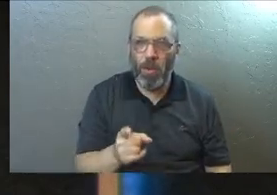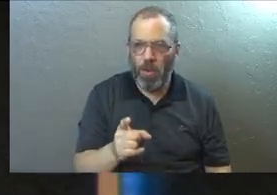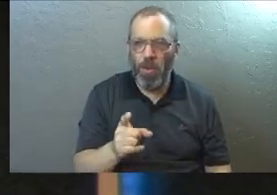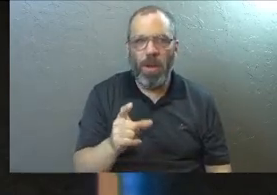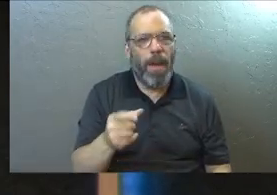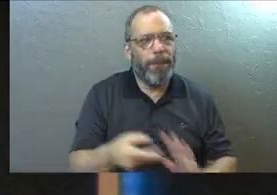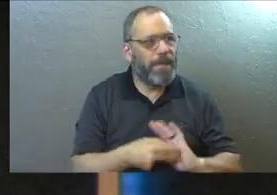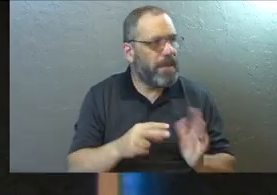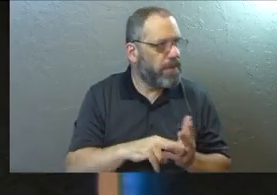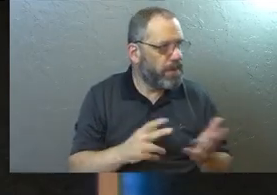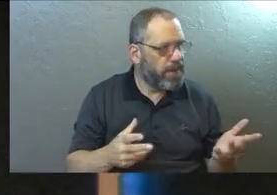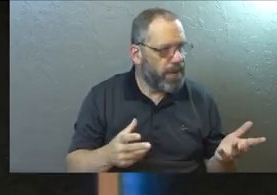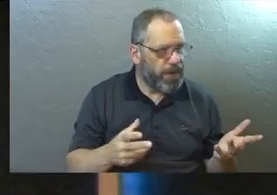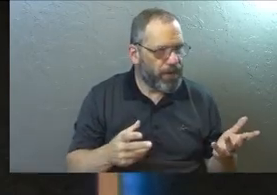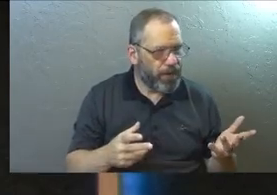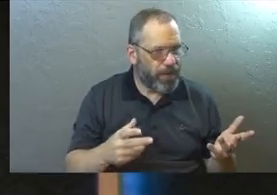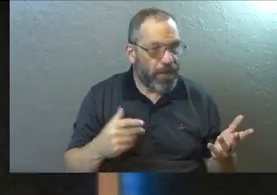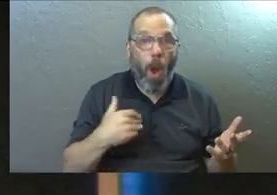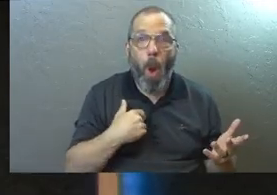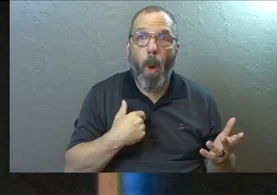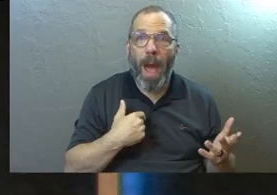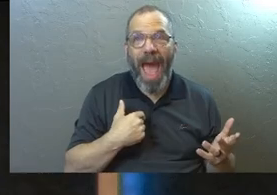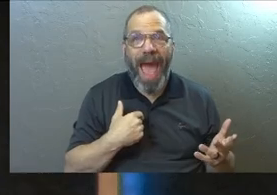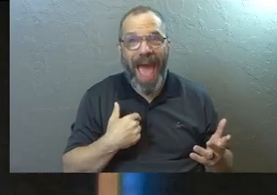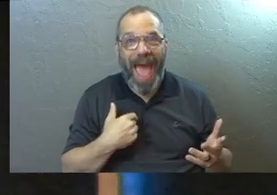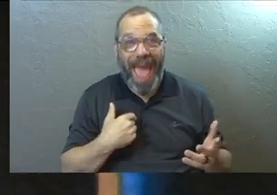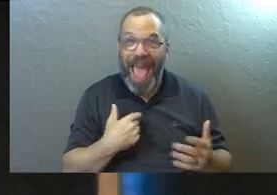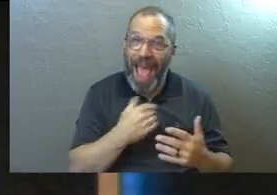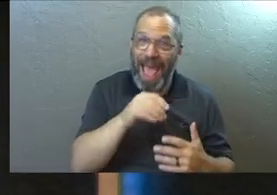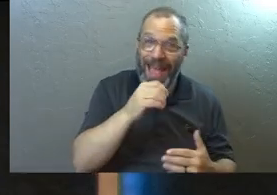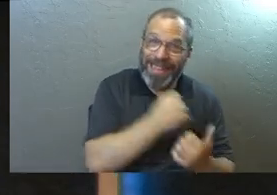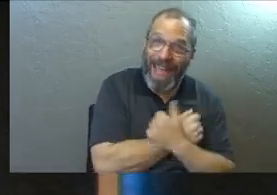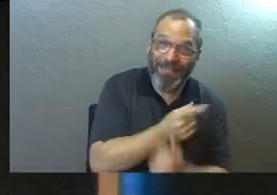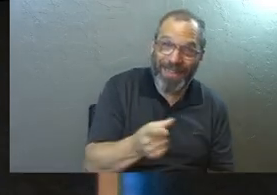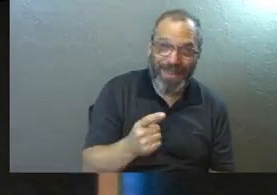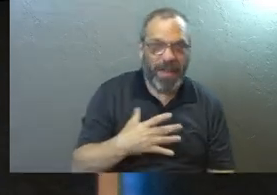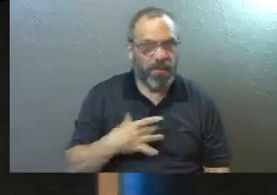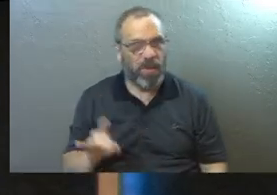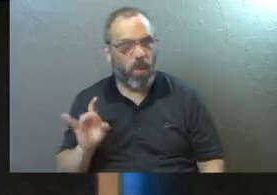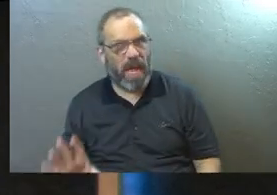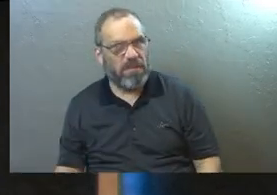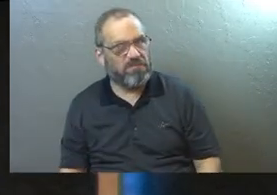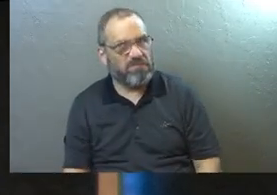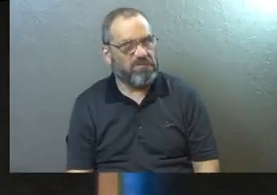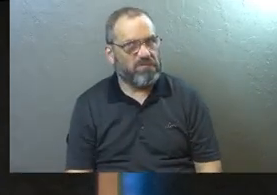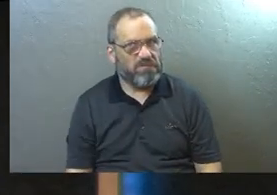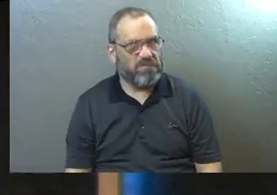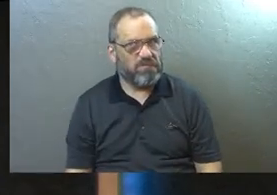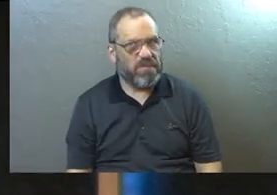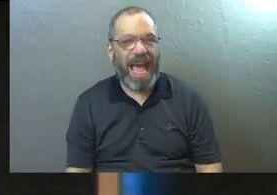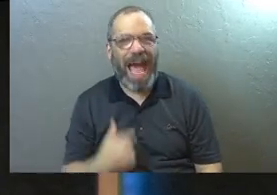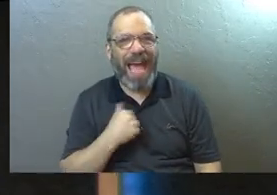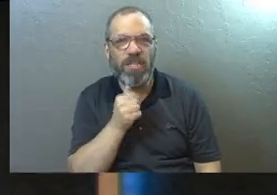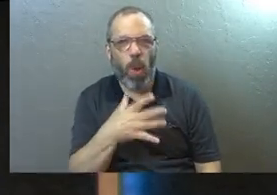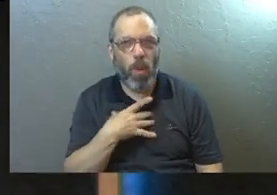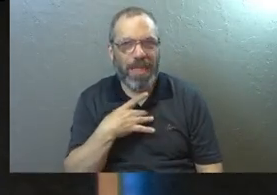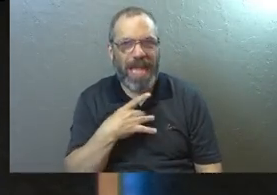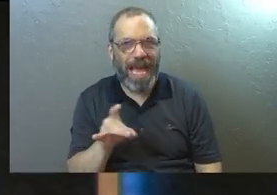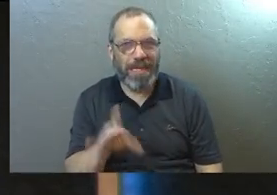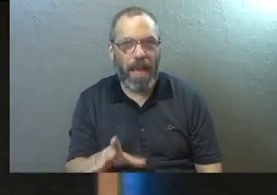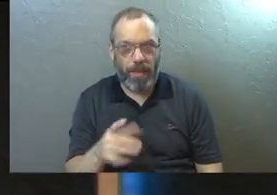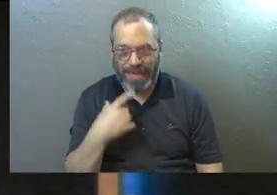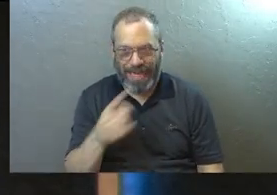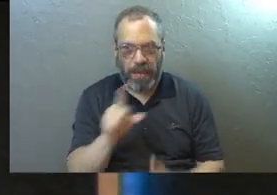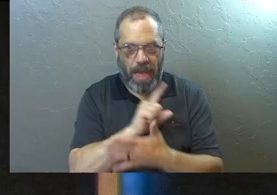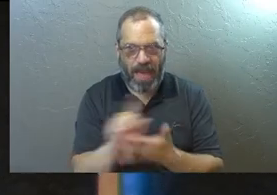series is all about this idea of, I might say to you, hey, I love you, but I don't like you very much right now. And we've been saying